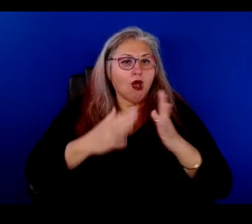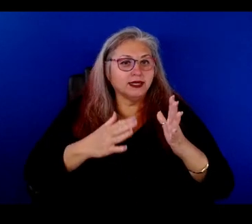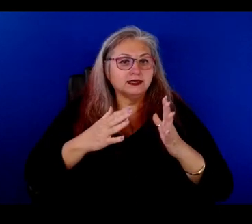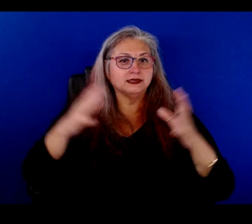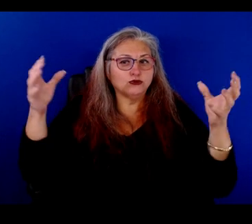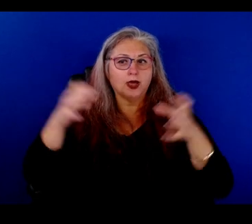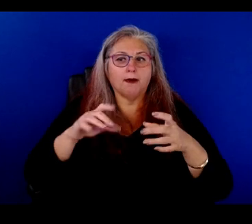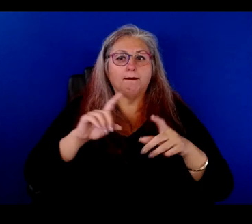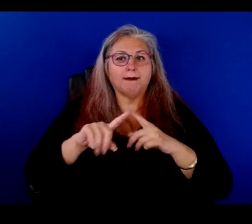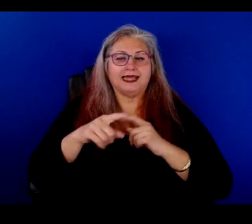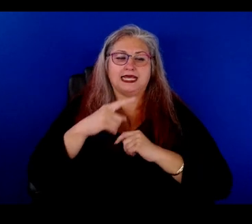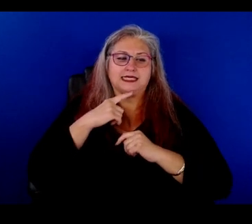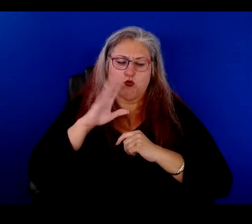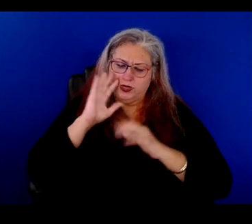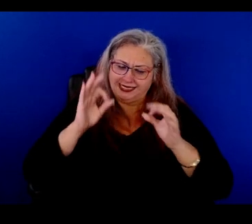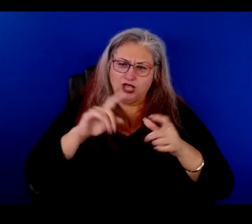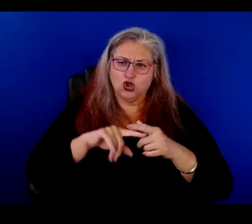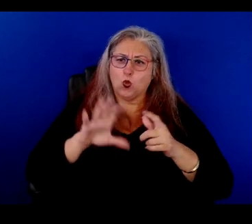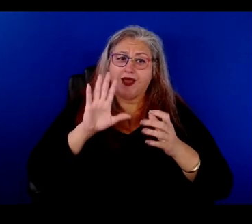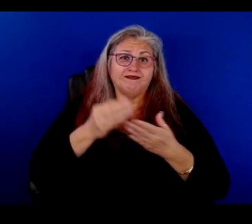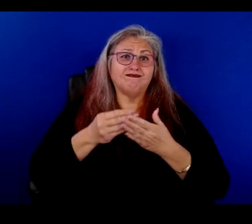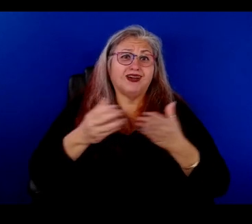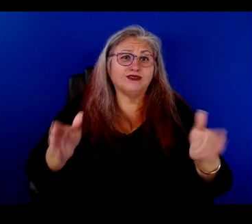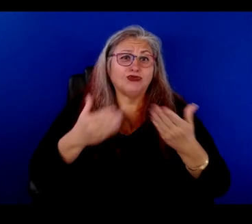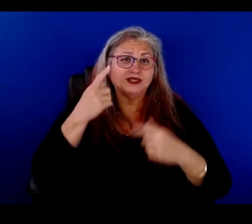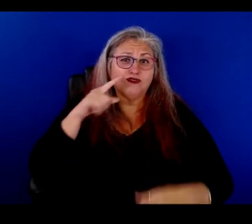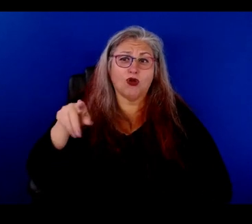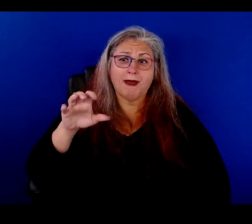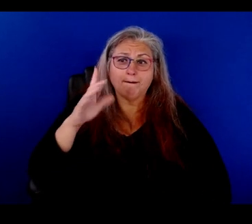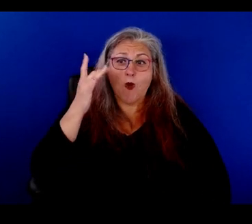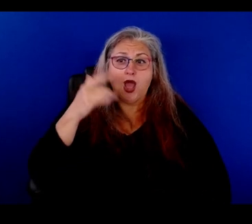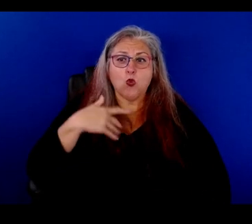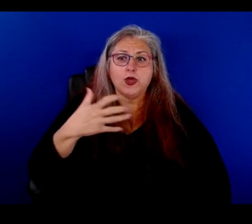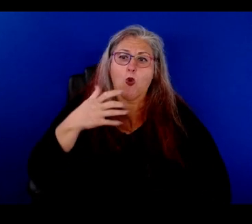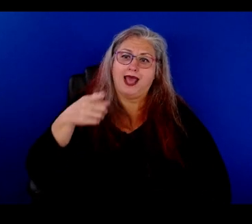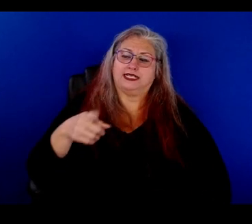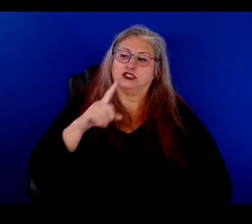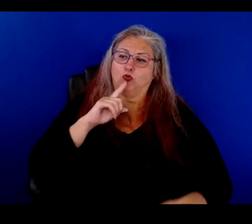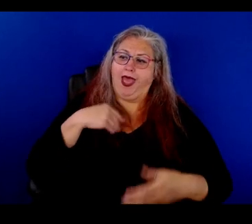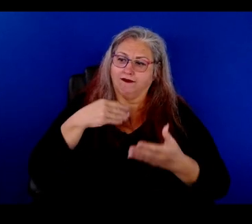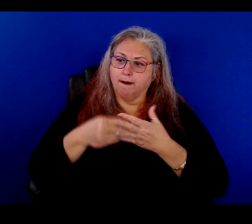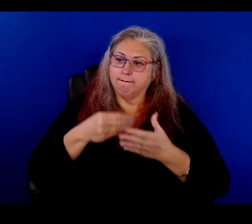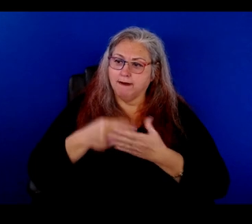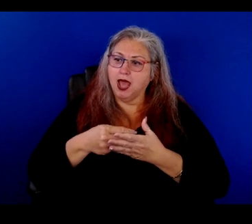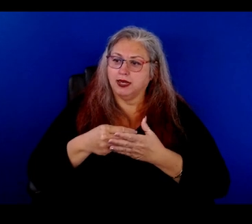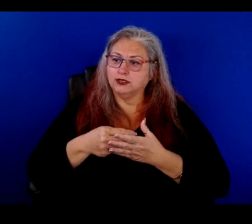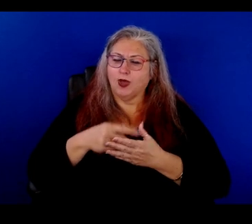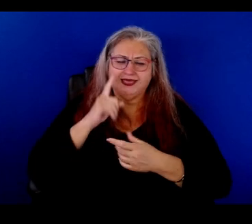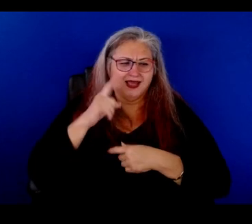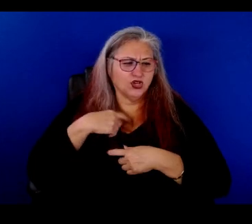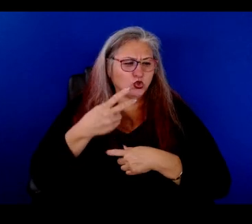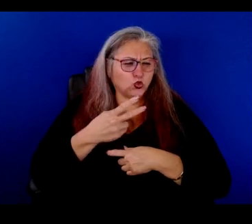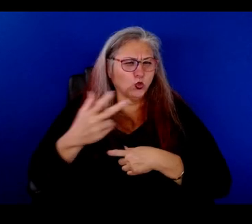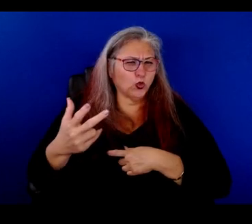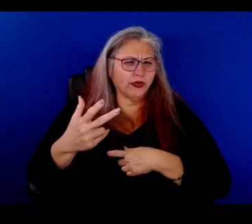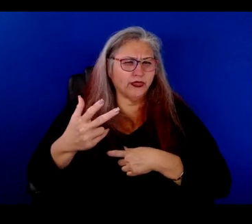said, okay, let's do this. And then we'll do fundraisers for the Mac because we wanted it to be funded. And I think there were two or three votes. I